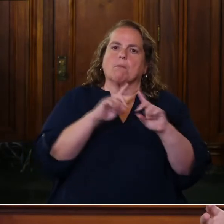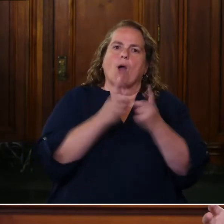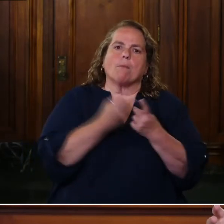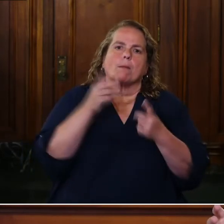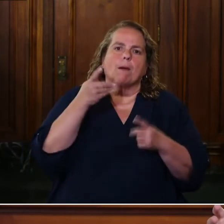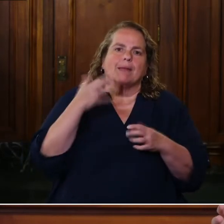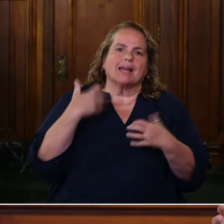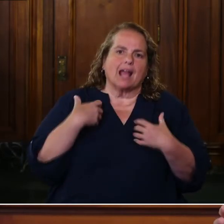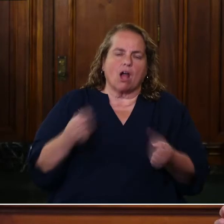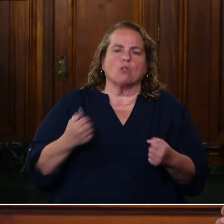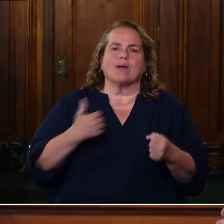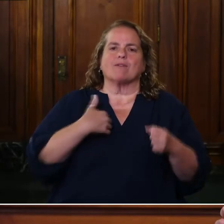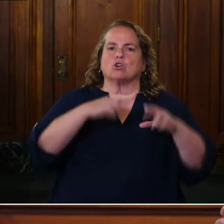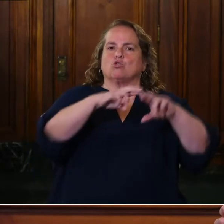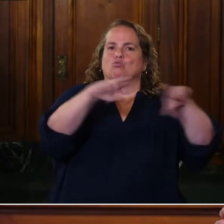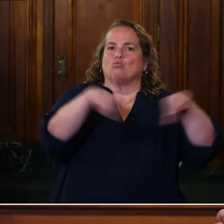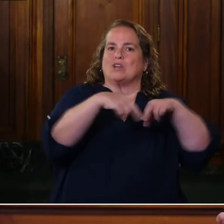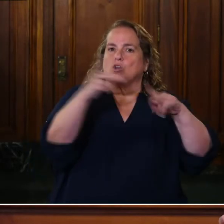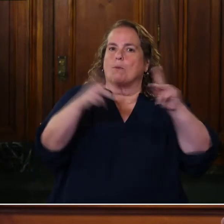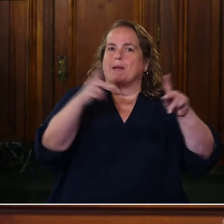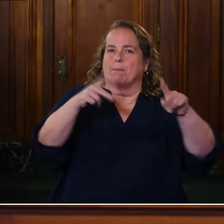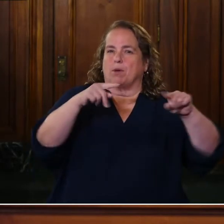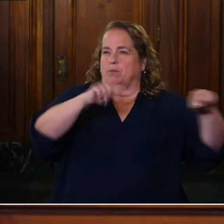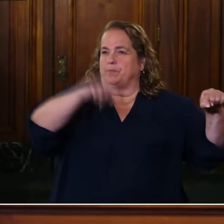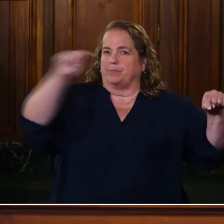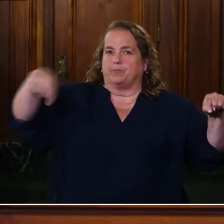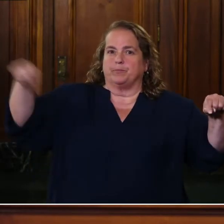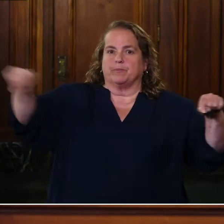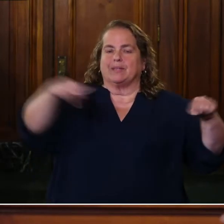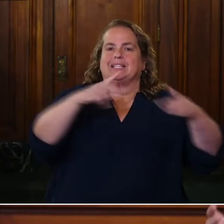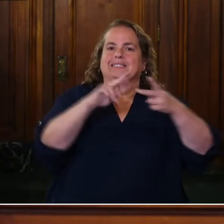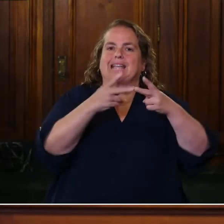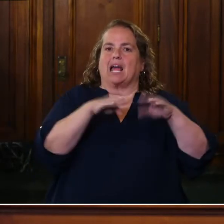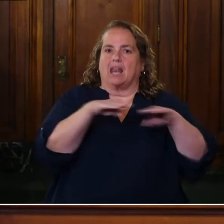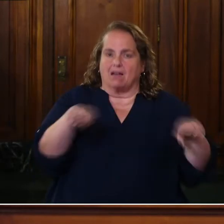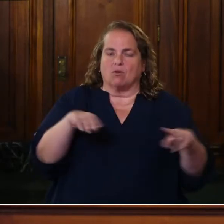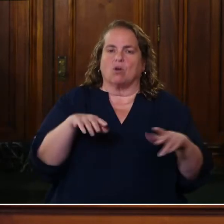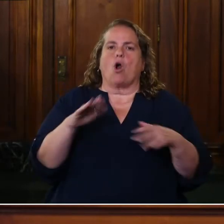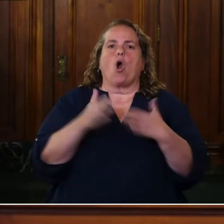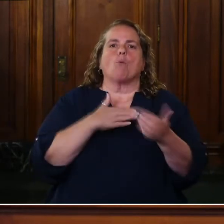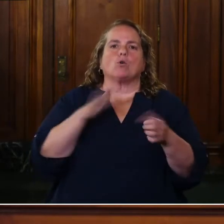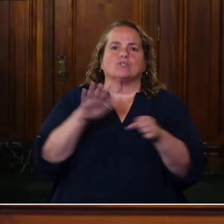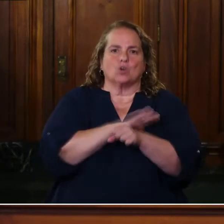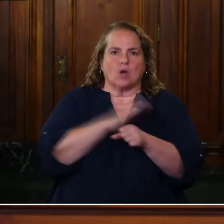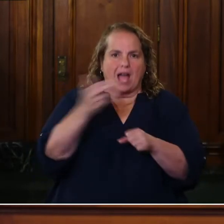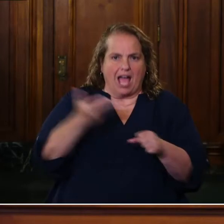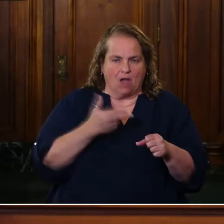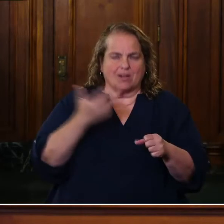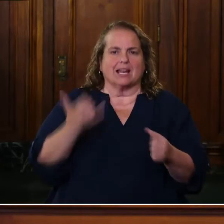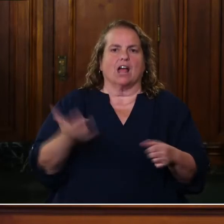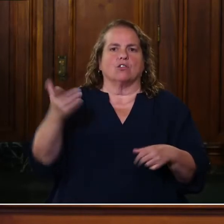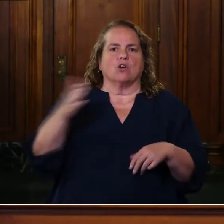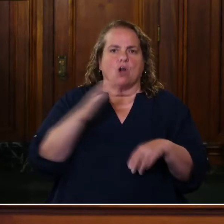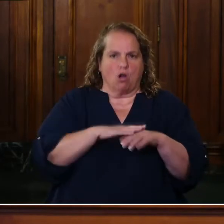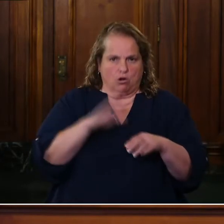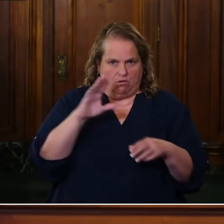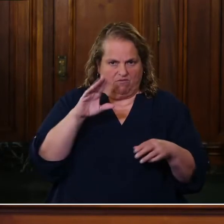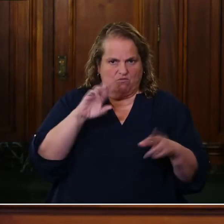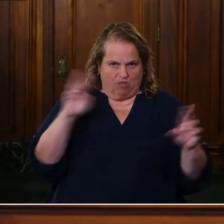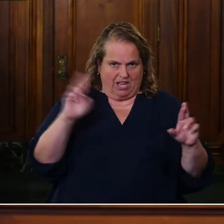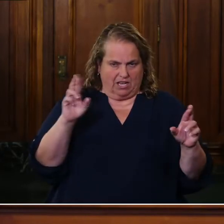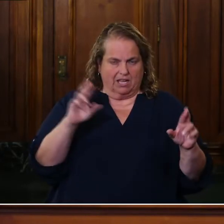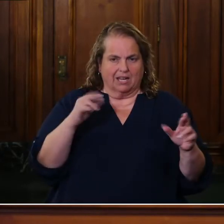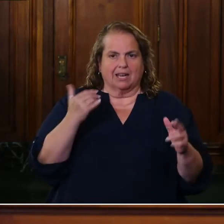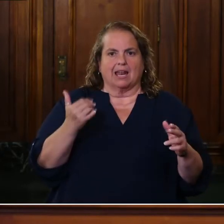regional folks, which was that second level, um, just about fully hired. And now they're onboarding, um, the, the, the additional